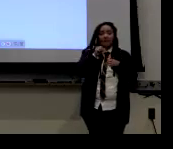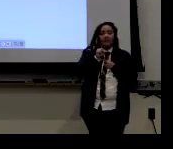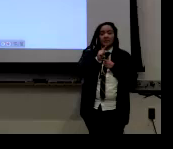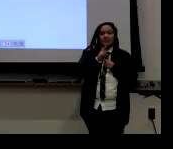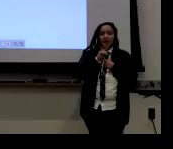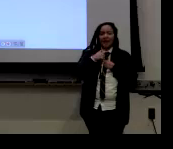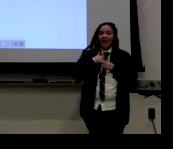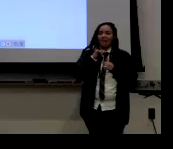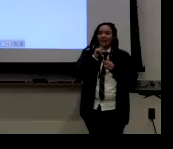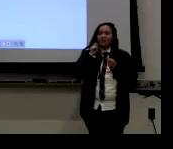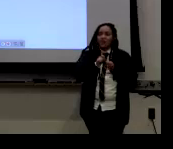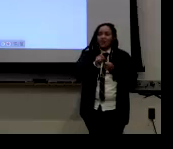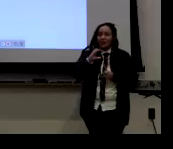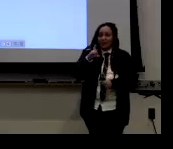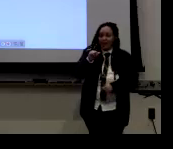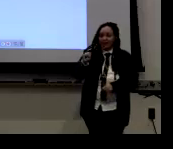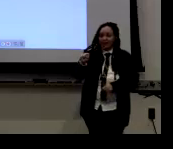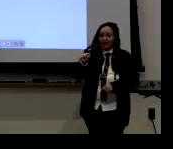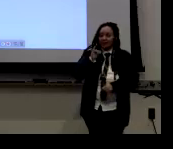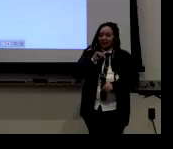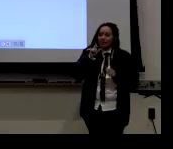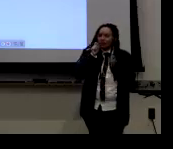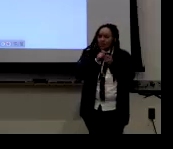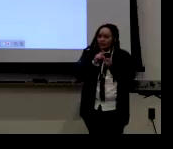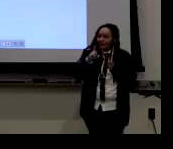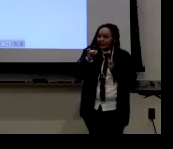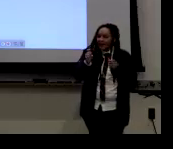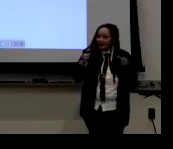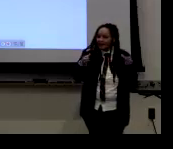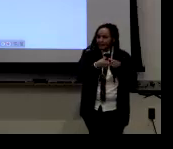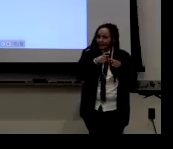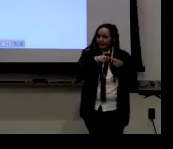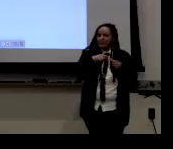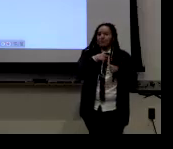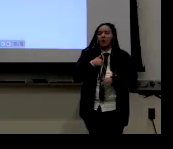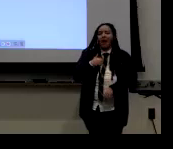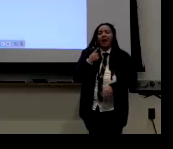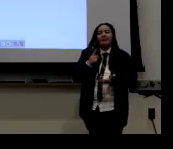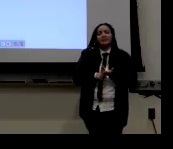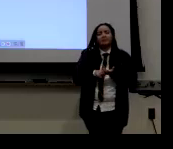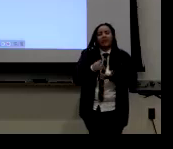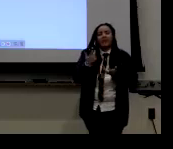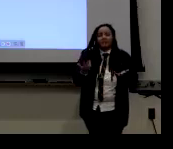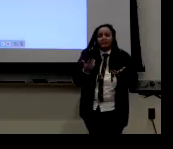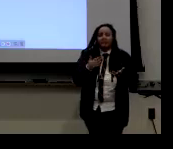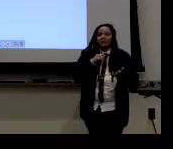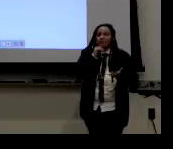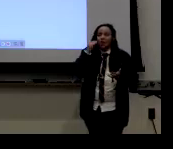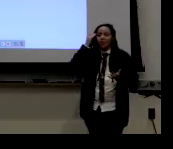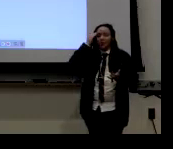that, that the group of studs have a certain lens or glass,